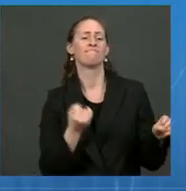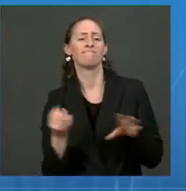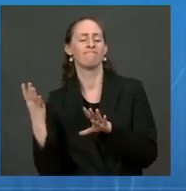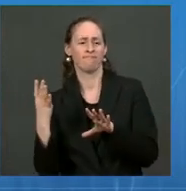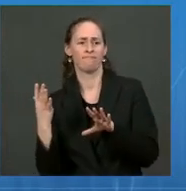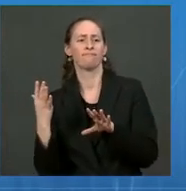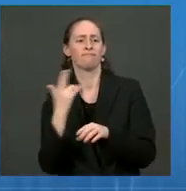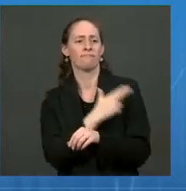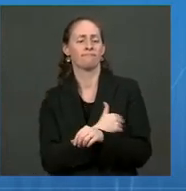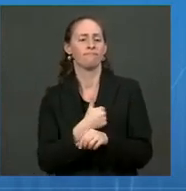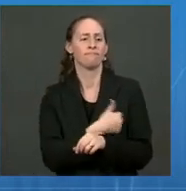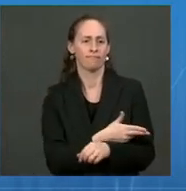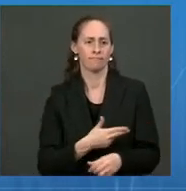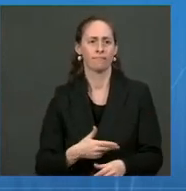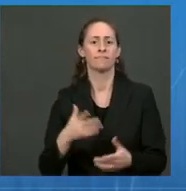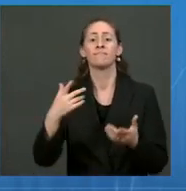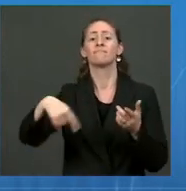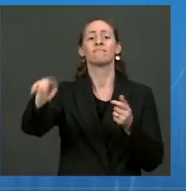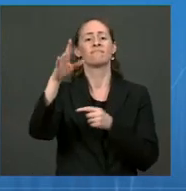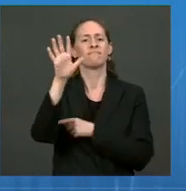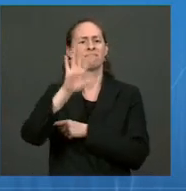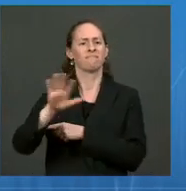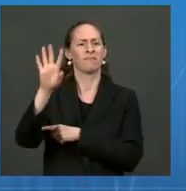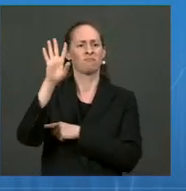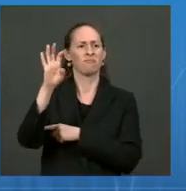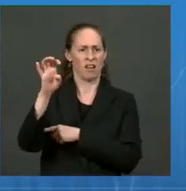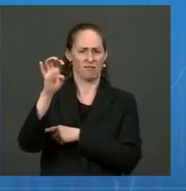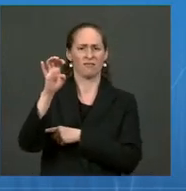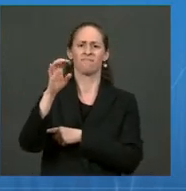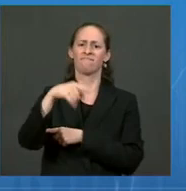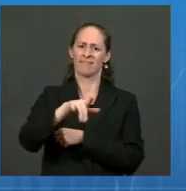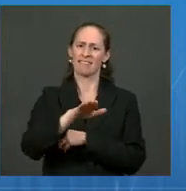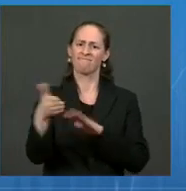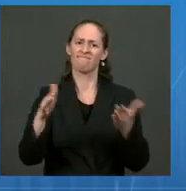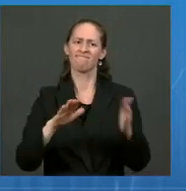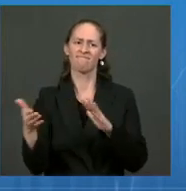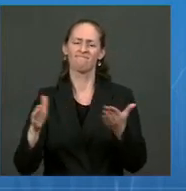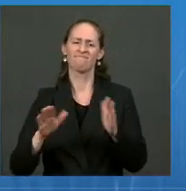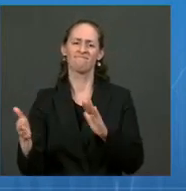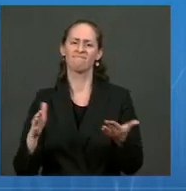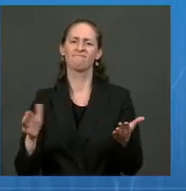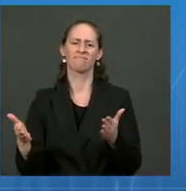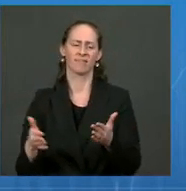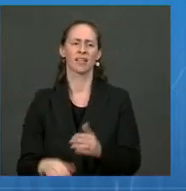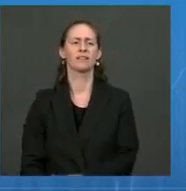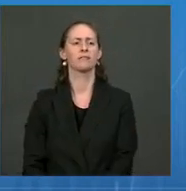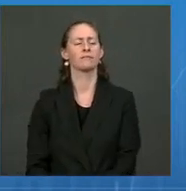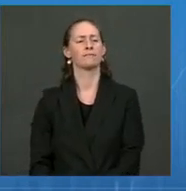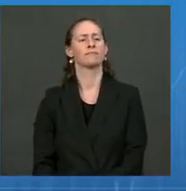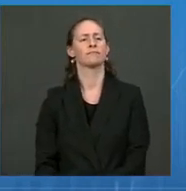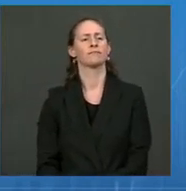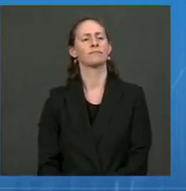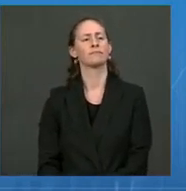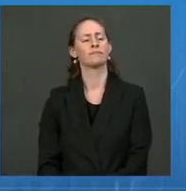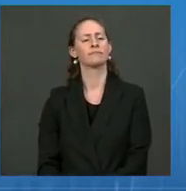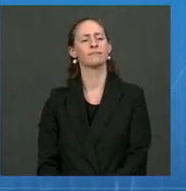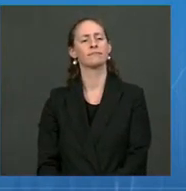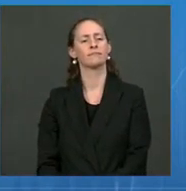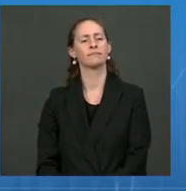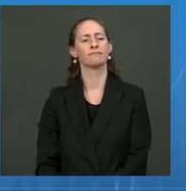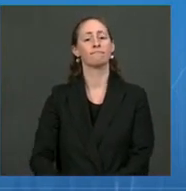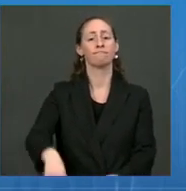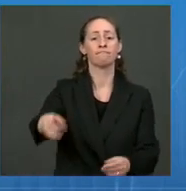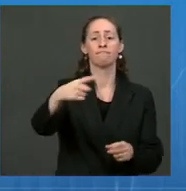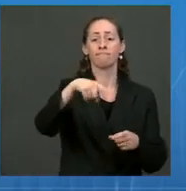children less than 18. Hospitalization rates are three times higher for non-Hispanic Black, non-Hispanic